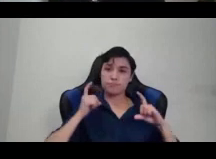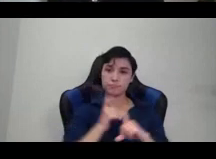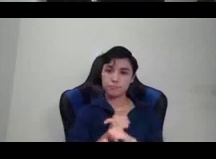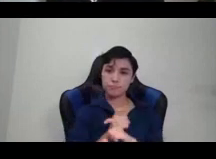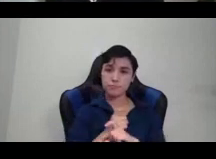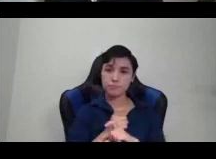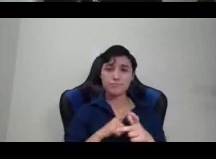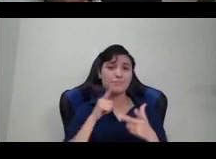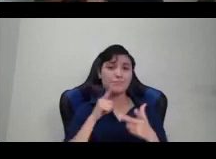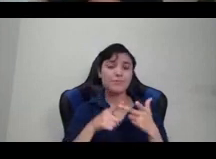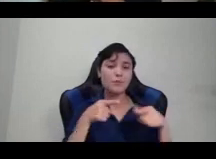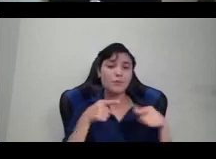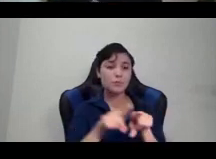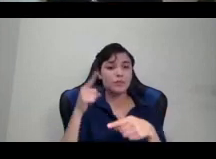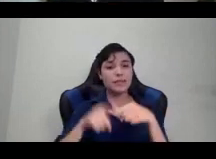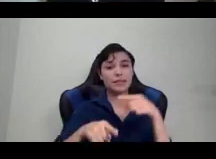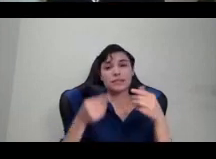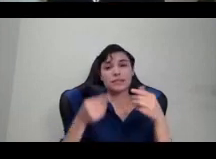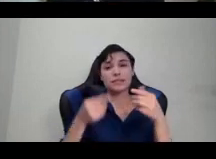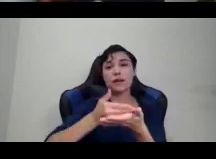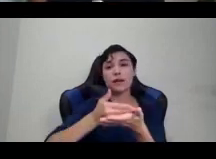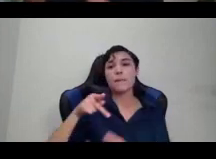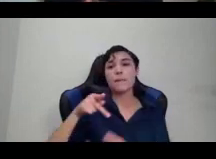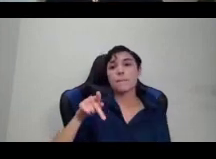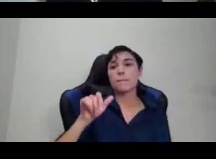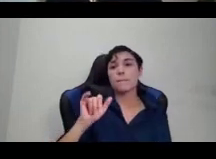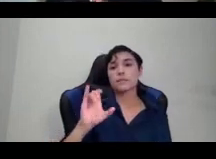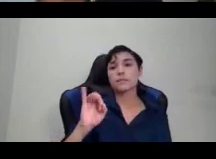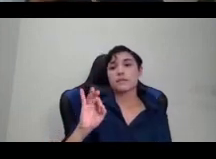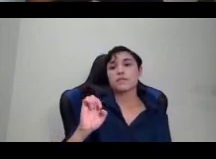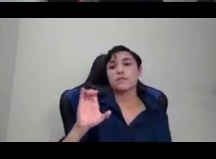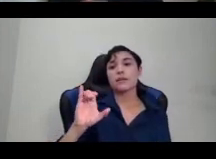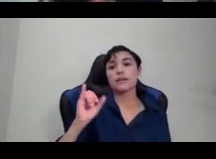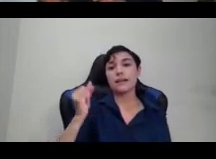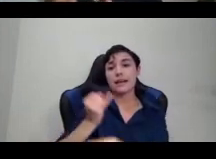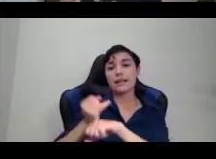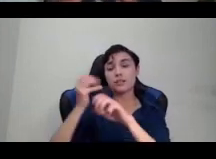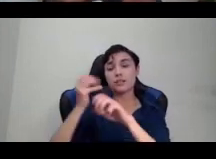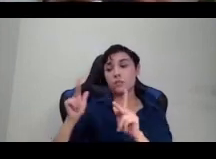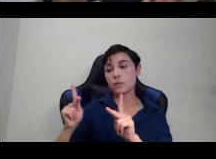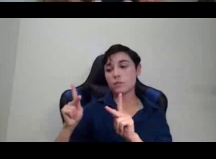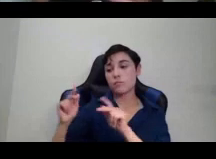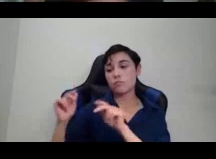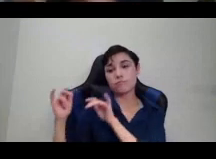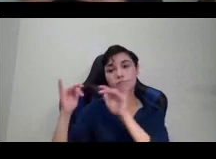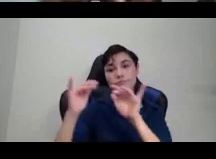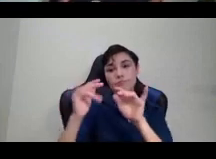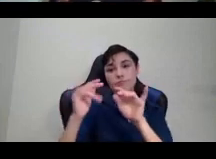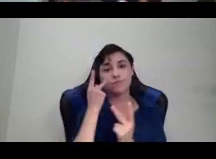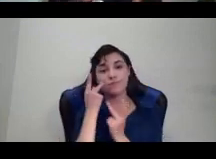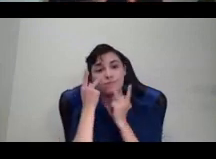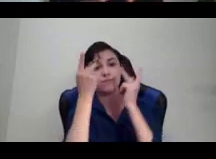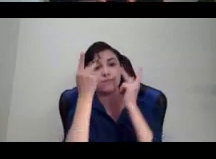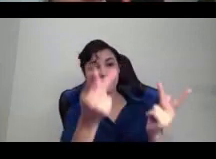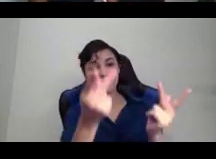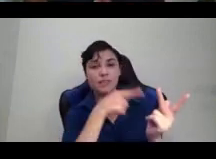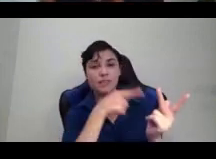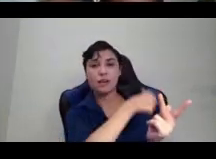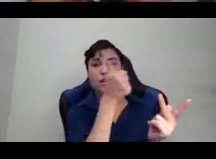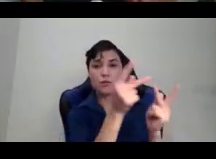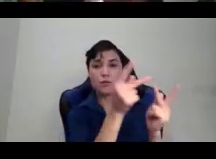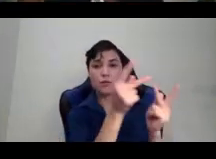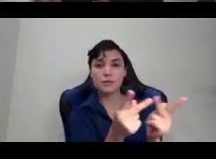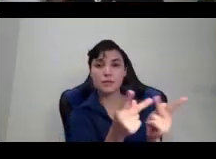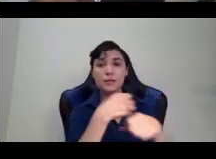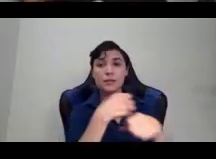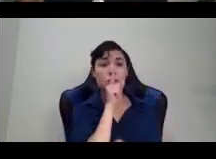between islands, visiting their relatives, visiting their cousins, and making sure that their culture was also passed between